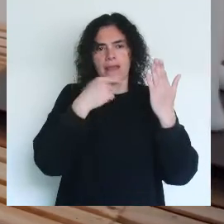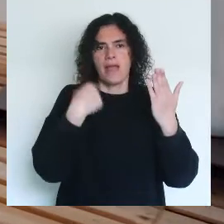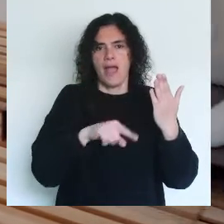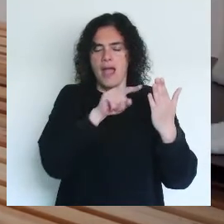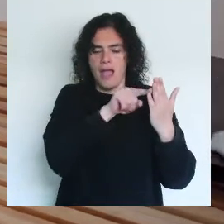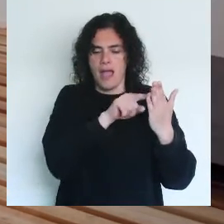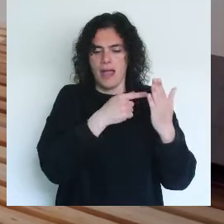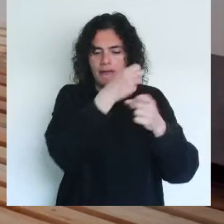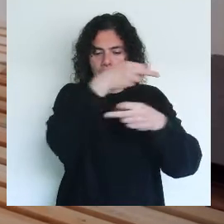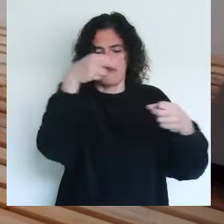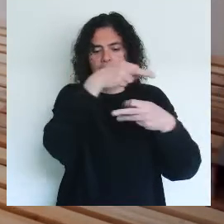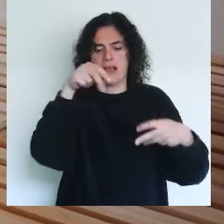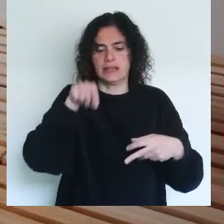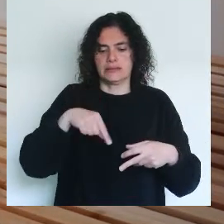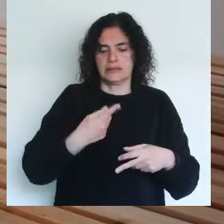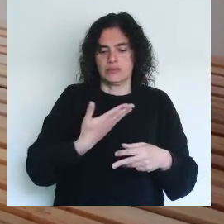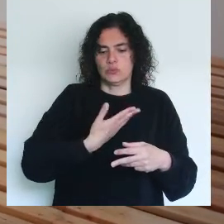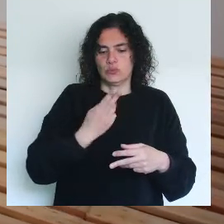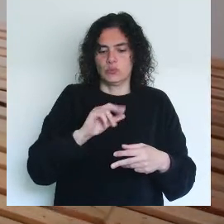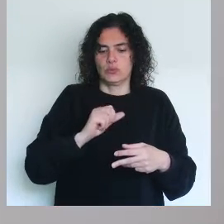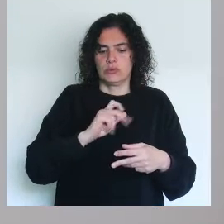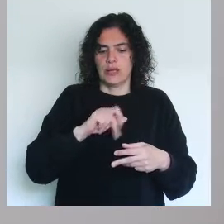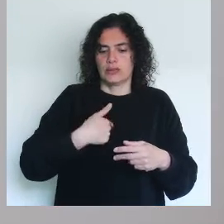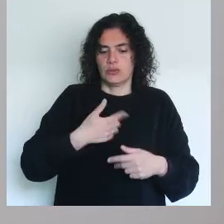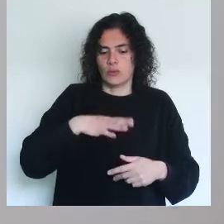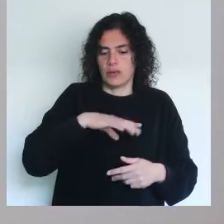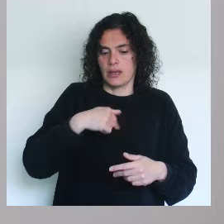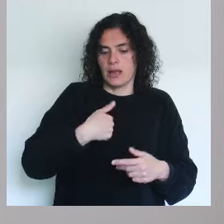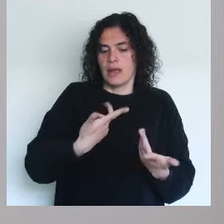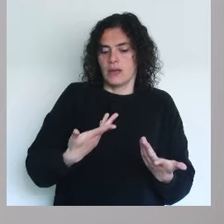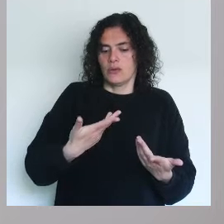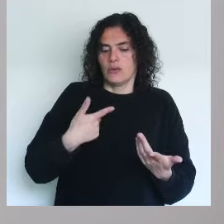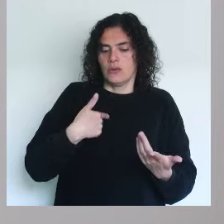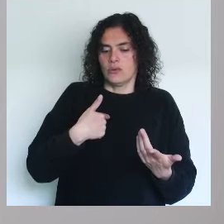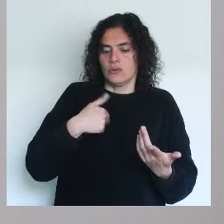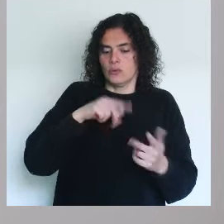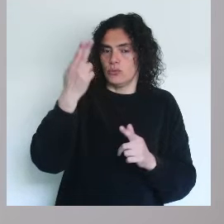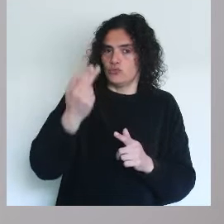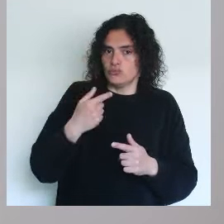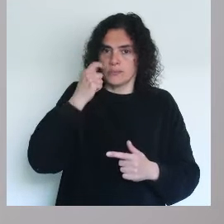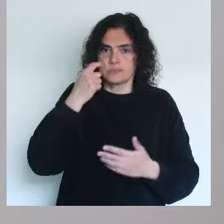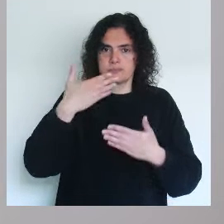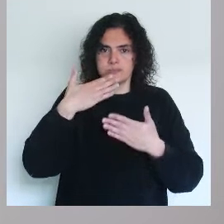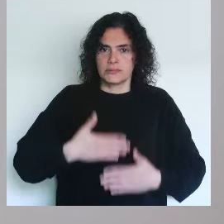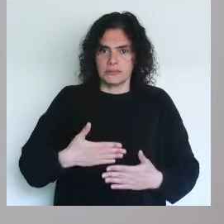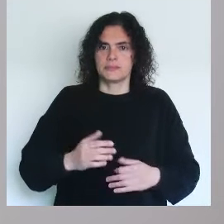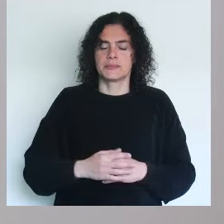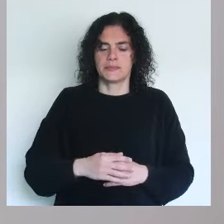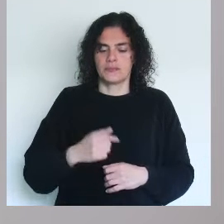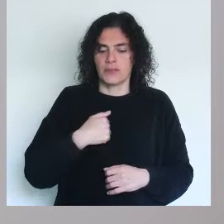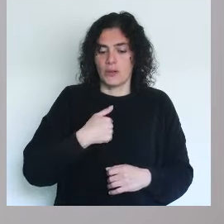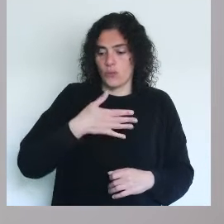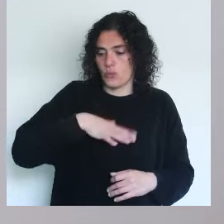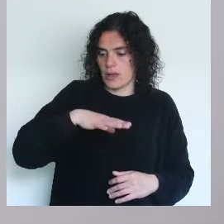have this also, this quote by Degas, who say, I want, je voudrais être illustre et